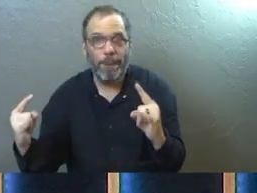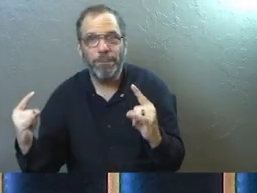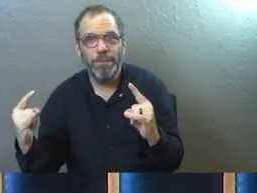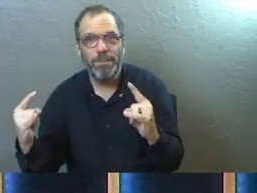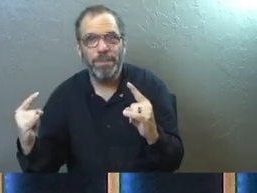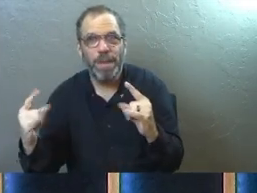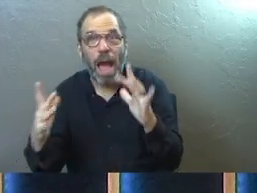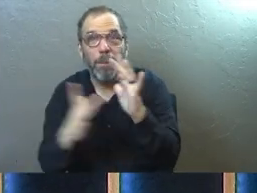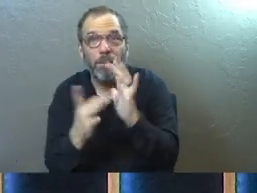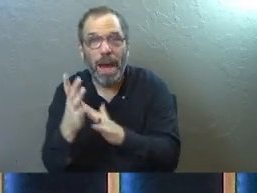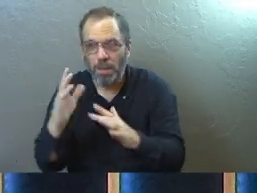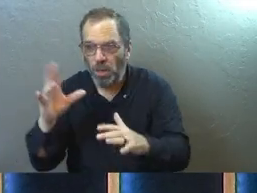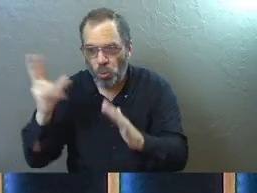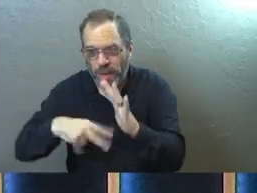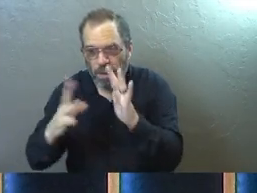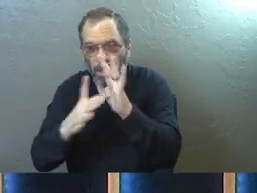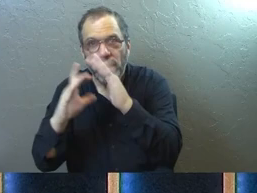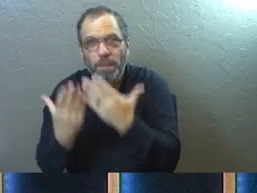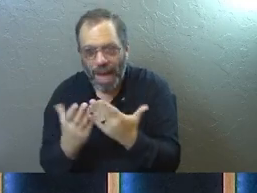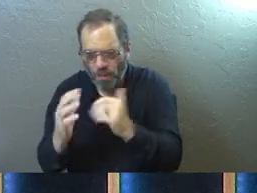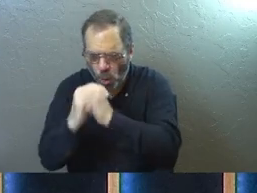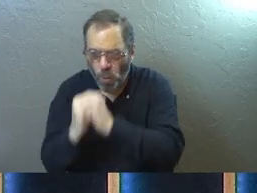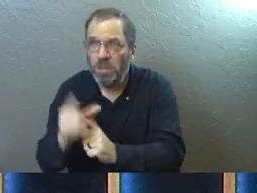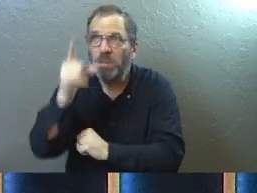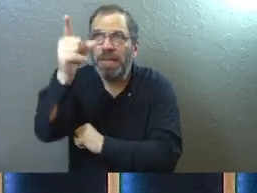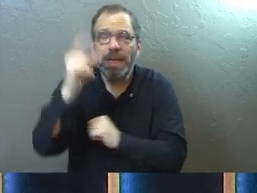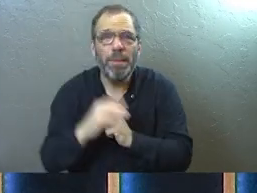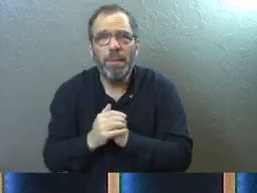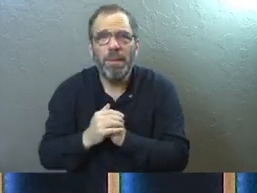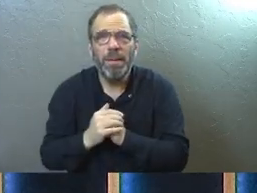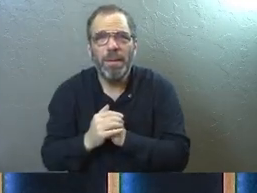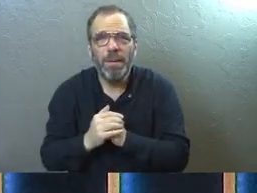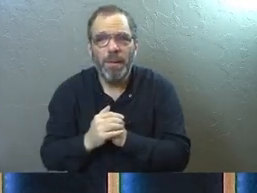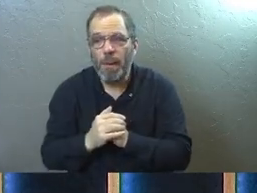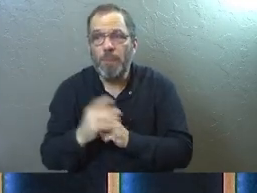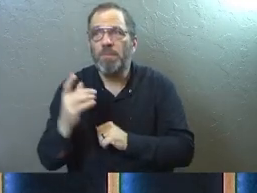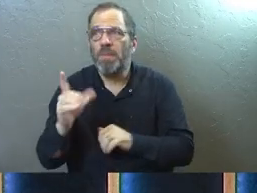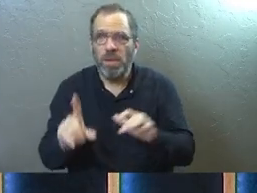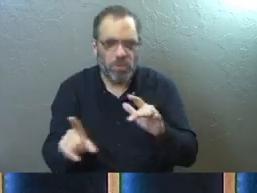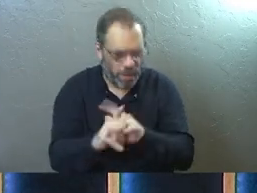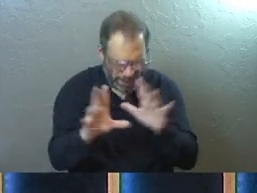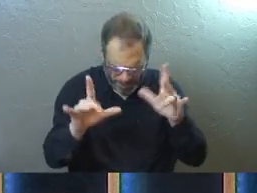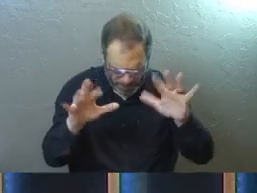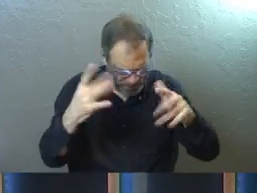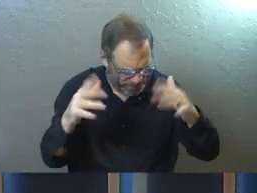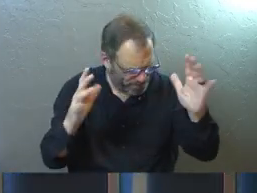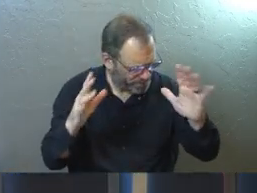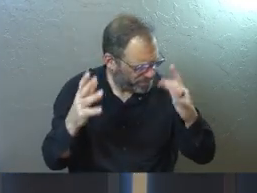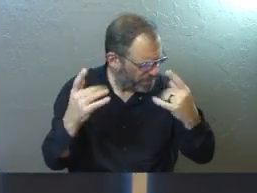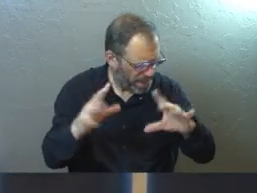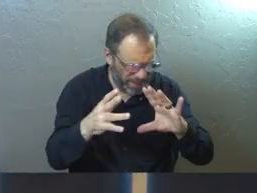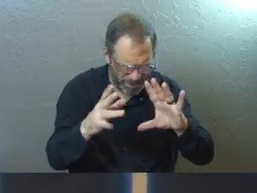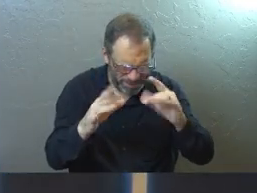camp. Reading God's word, worshiping him. They walked in and there was